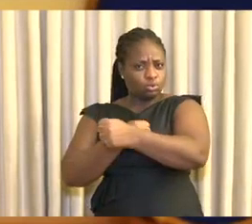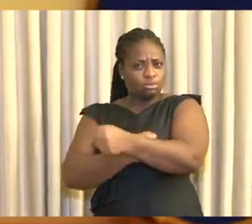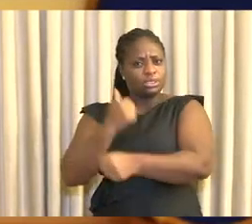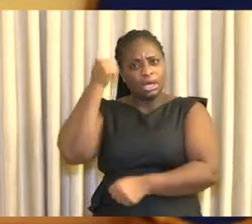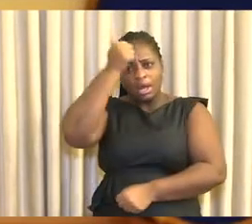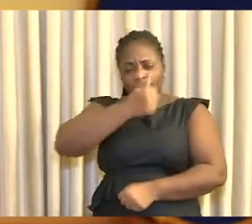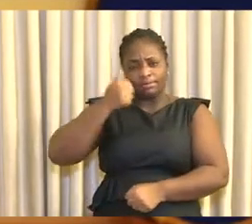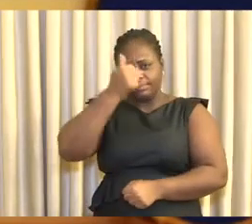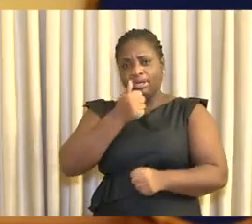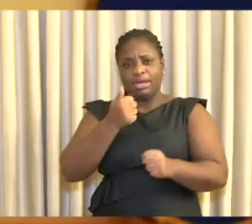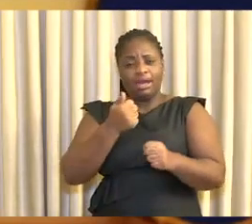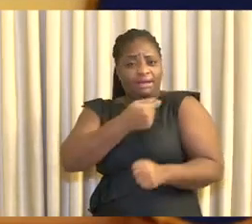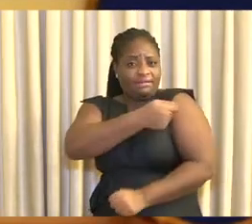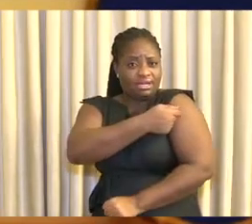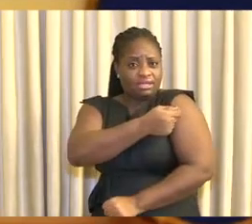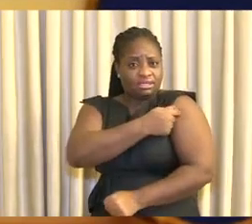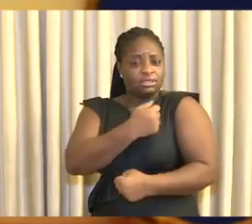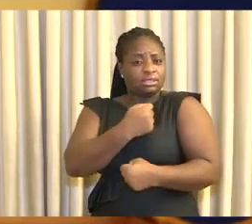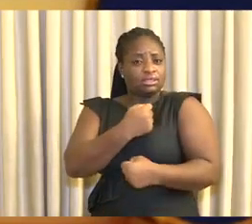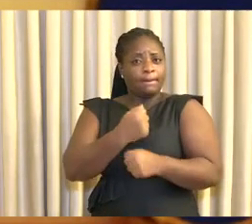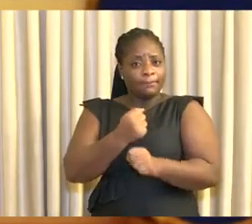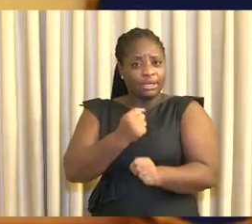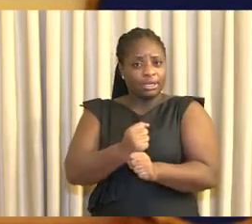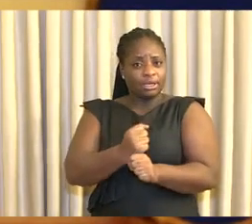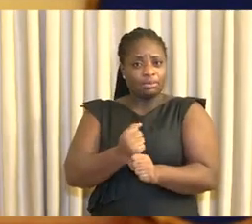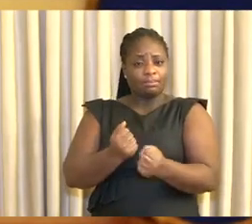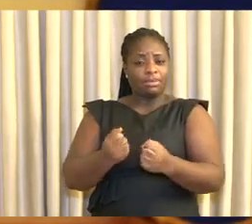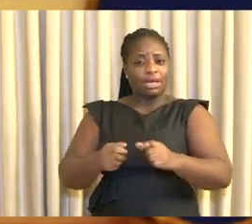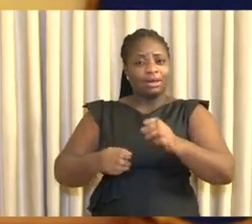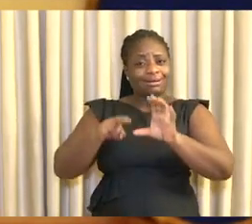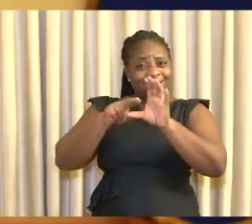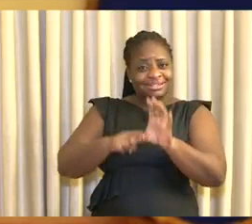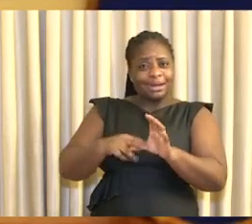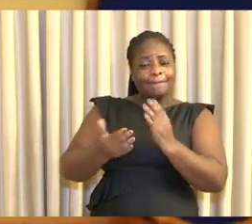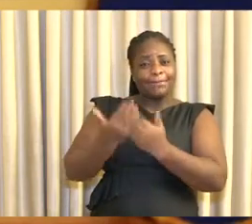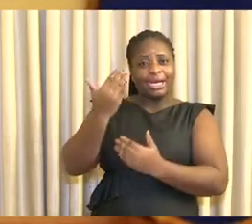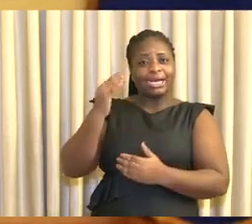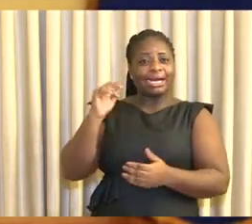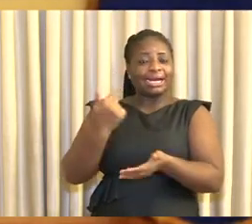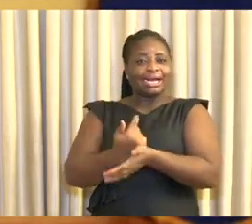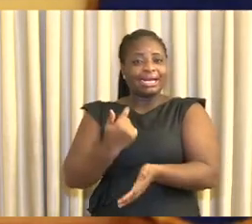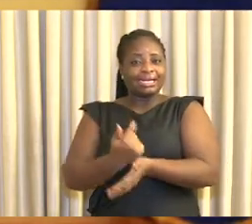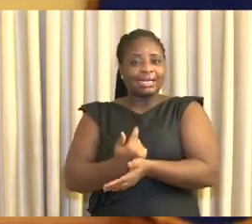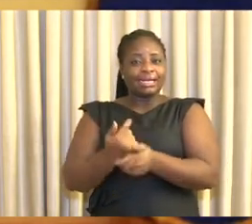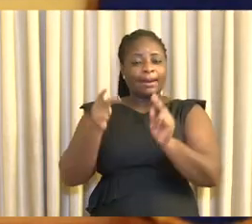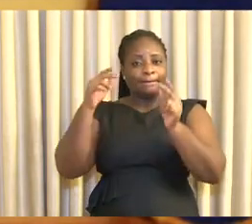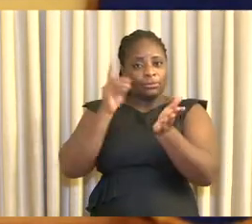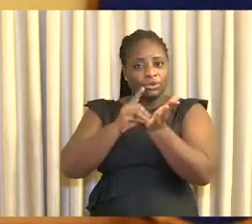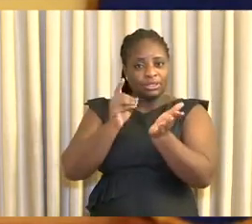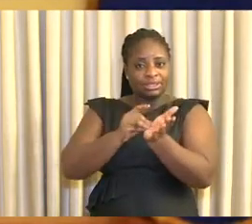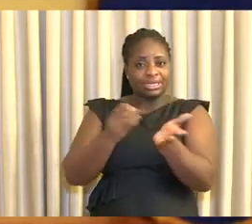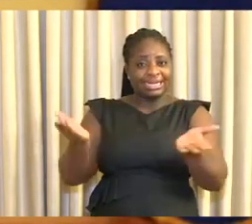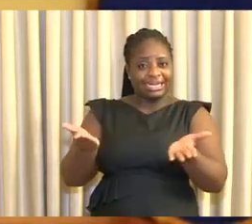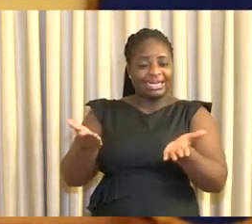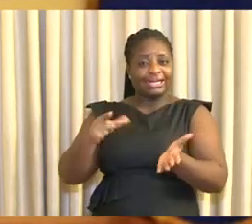initiative which is chaired by Nogushi's Professor William Ampofu to promote the agenda for